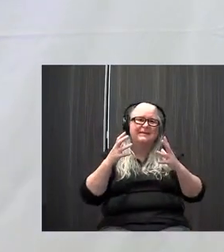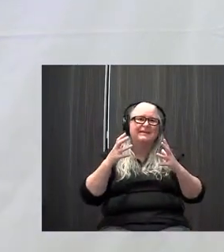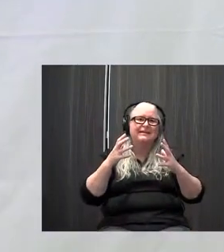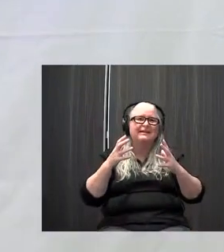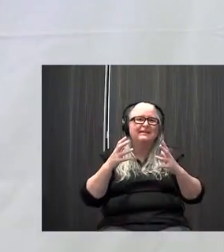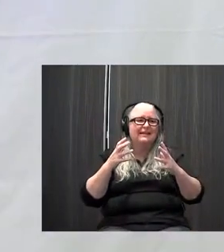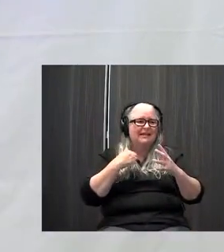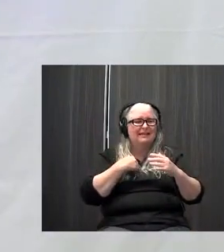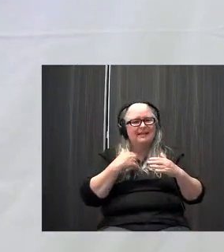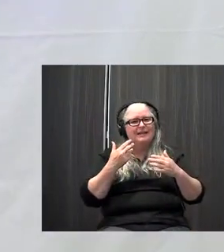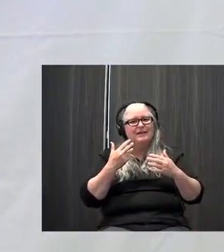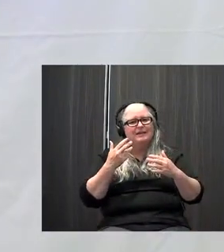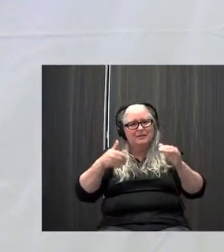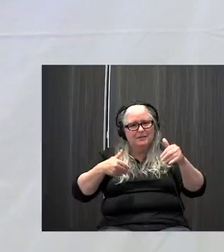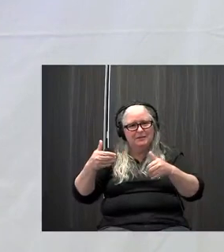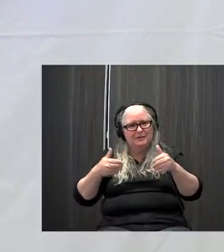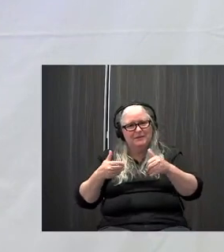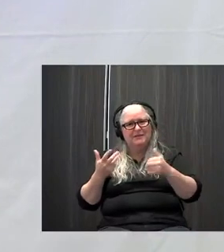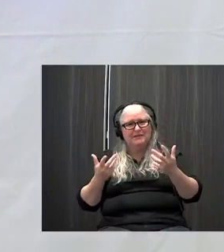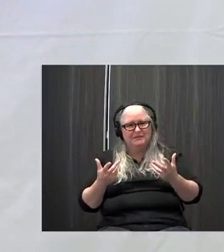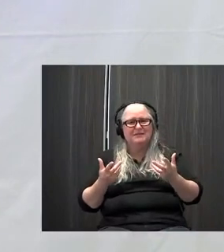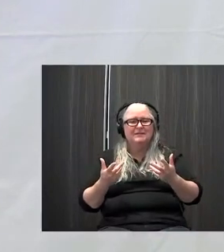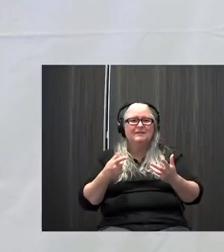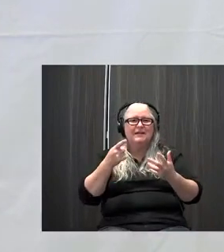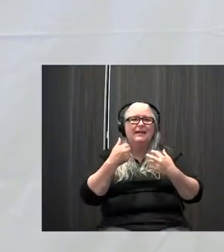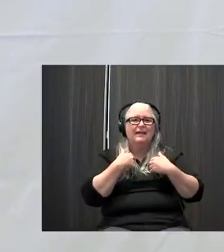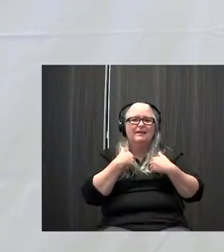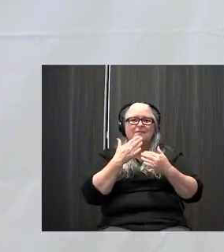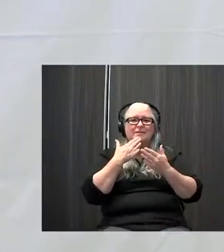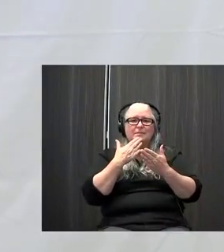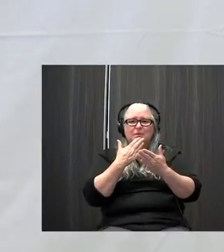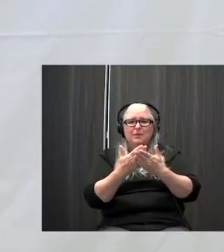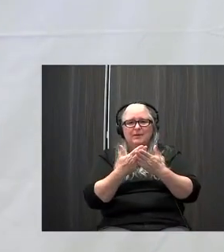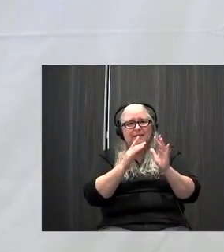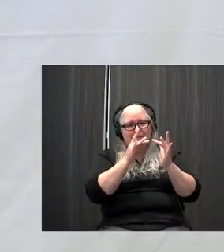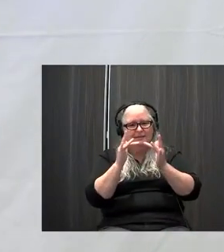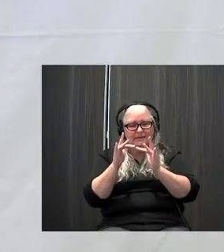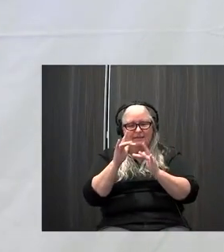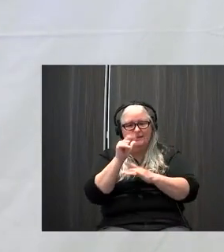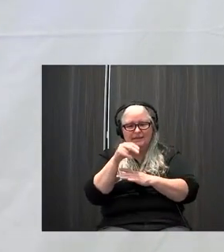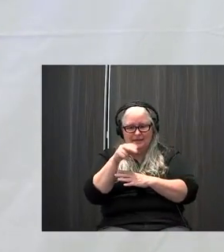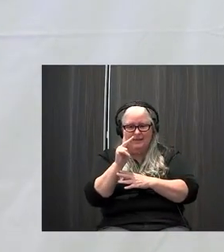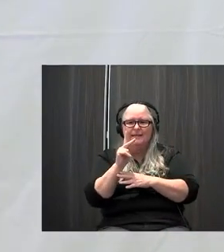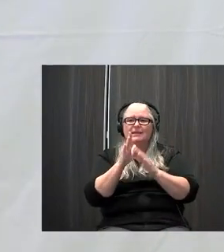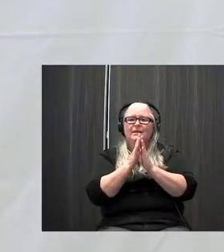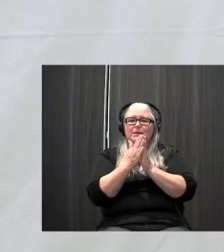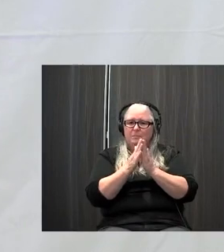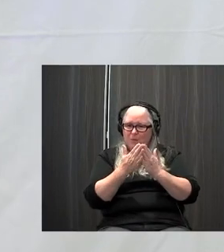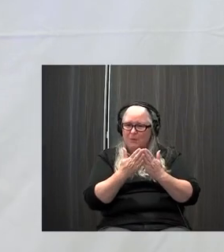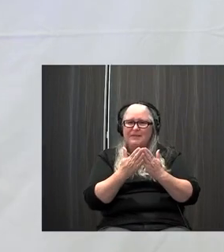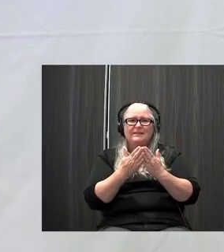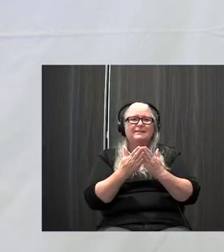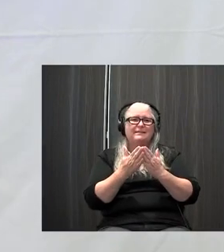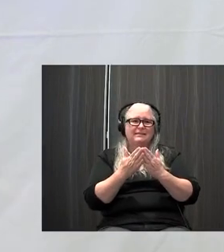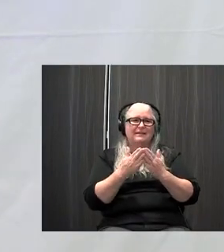the website also has some good links. Use some of those resource books, and some of those apps are also some of the very